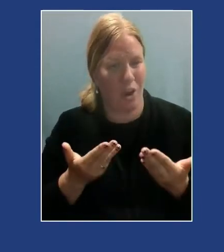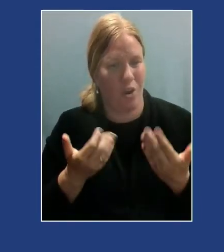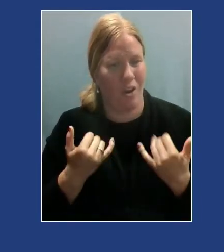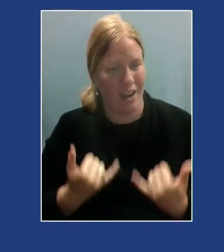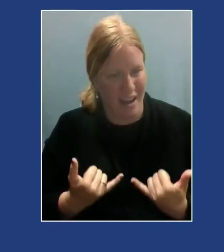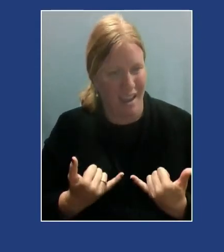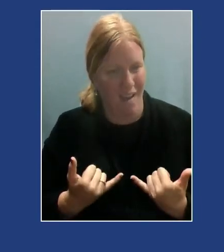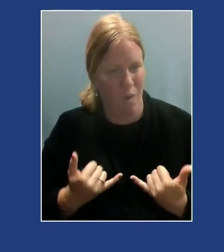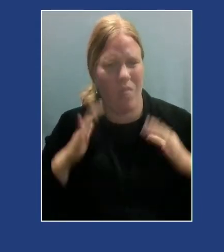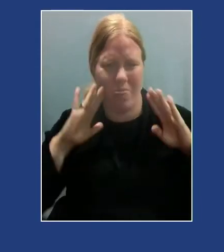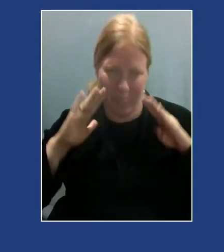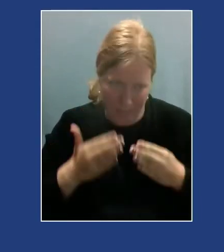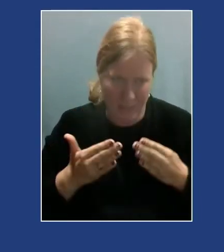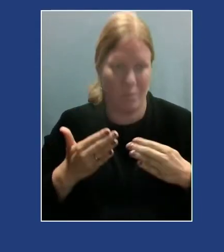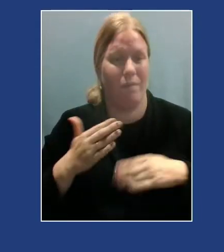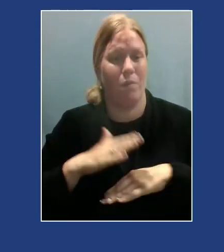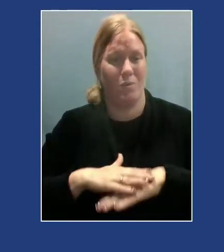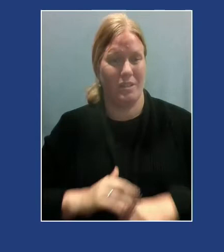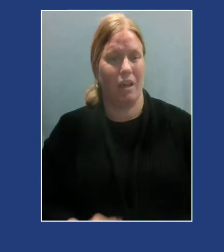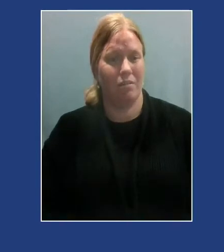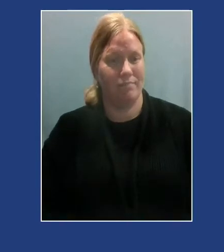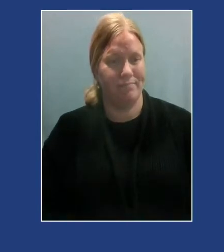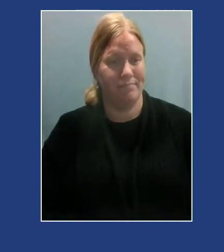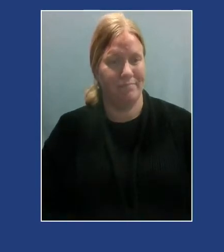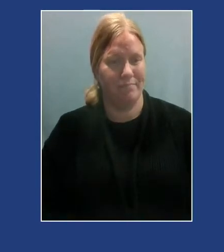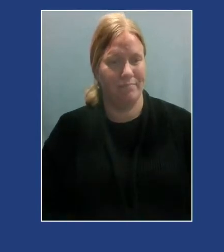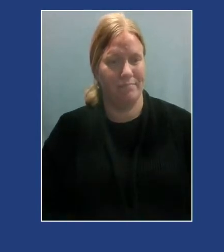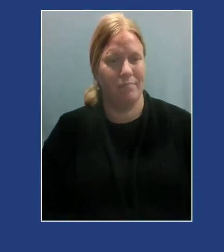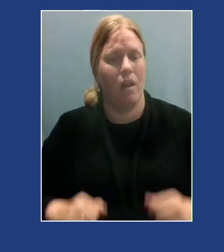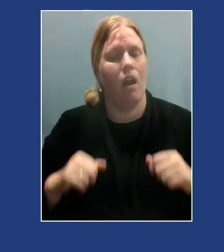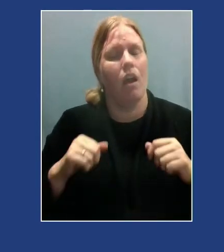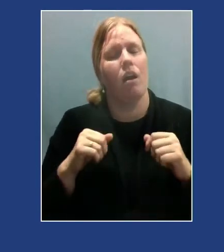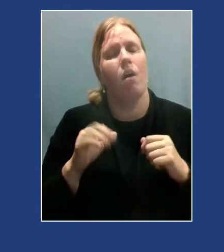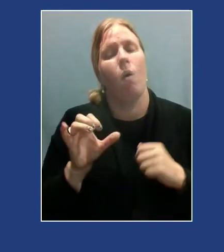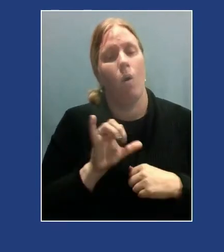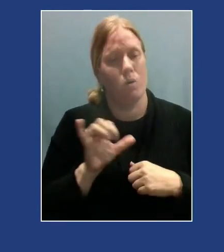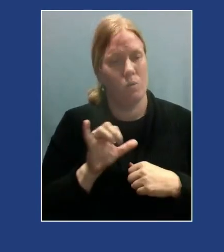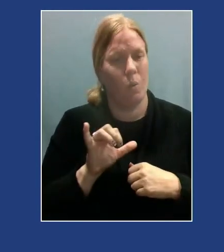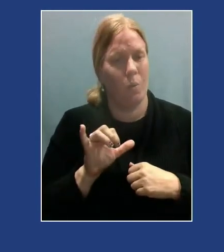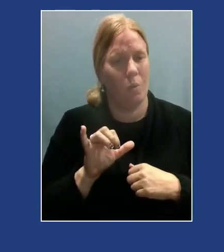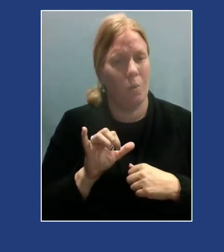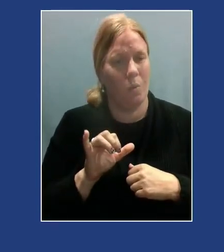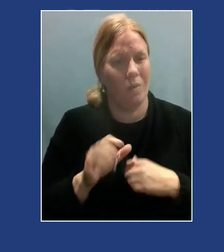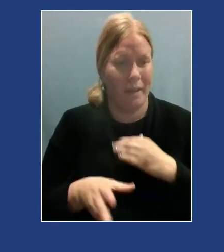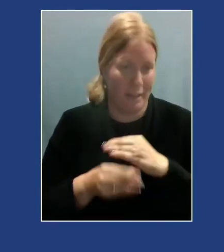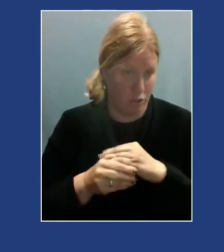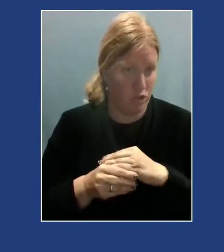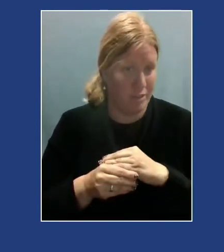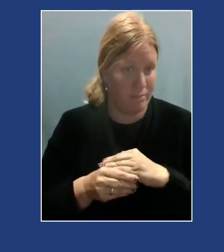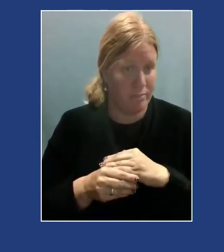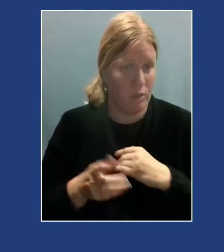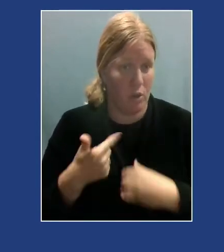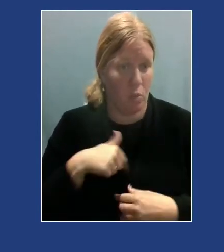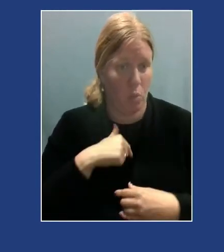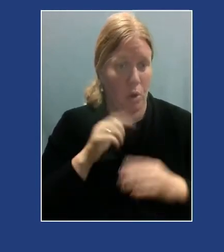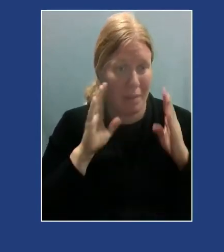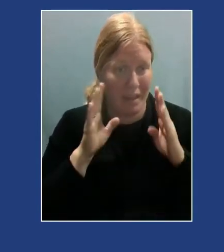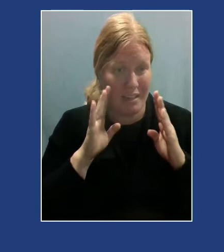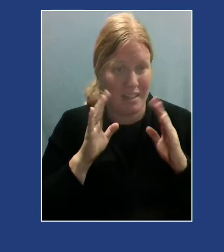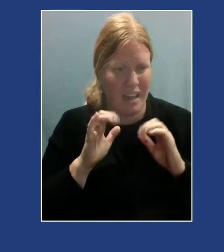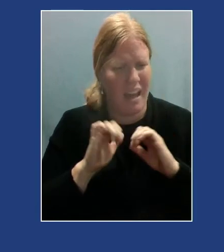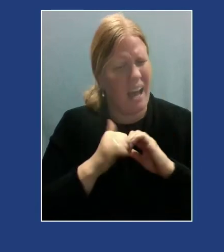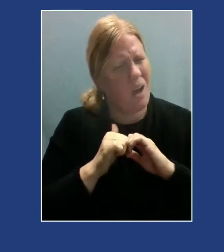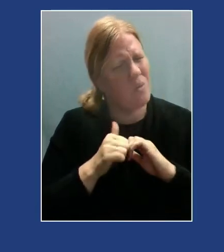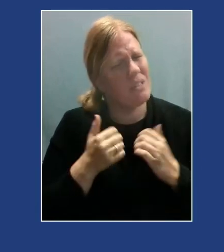focusing on. Right? And I did, and also additionally, excuse me, we're paying attention to how is right